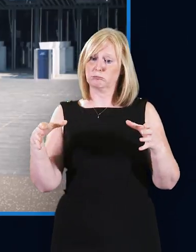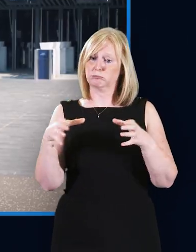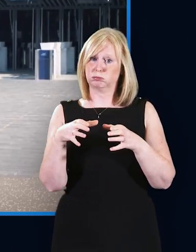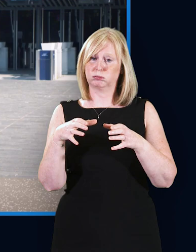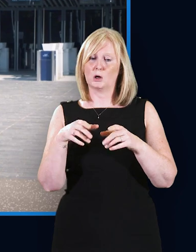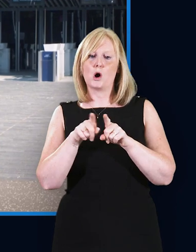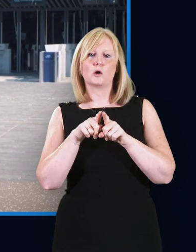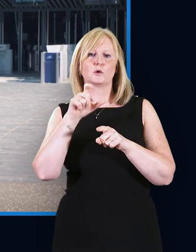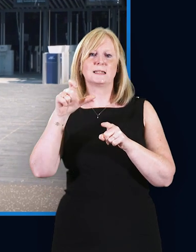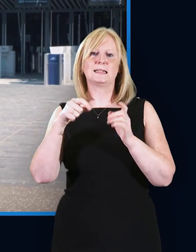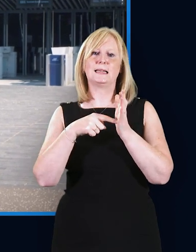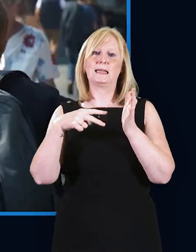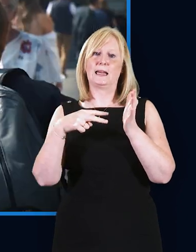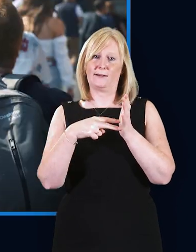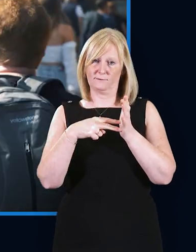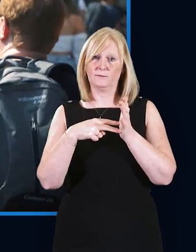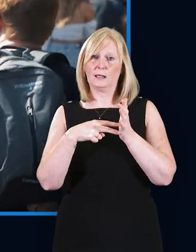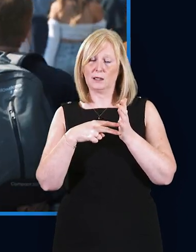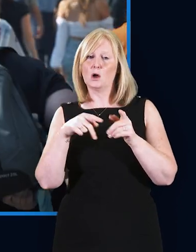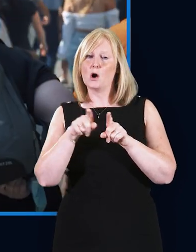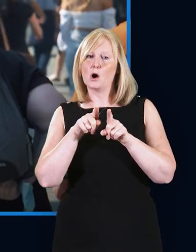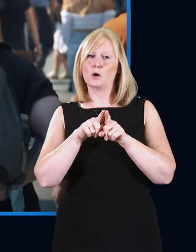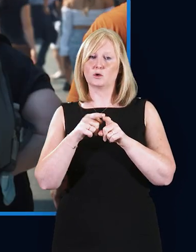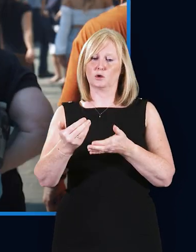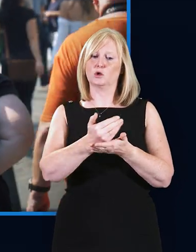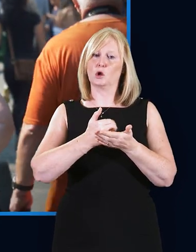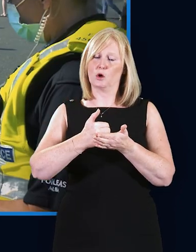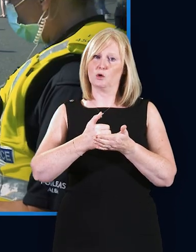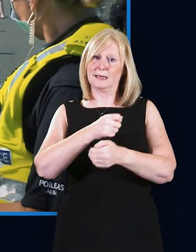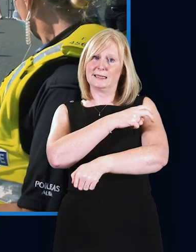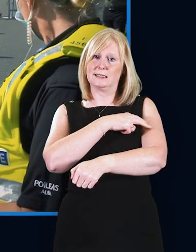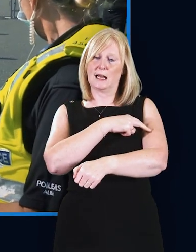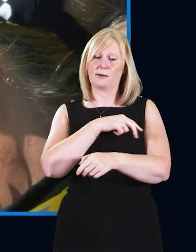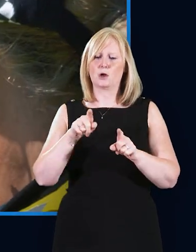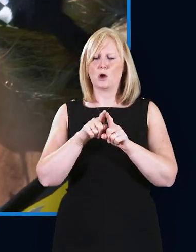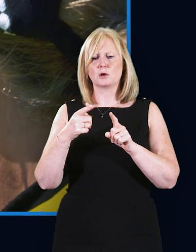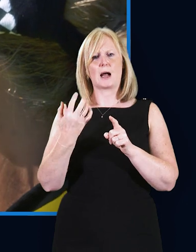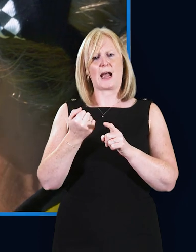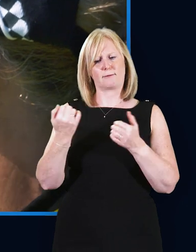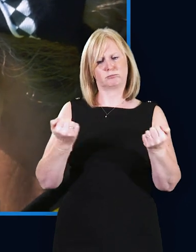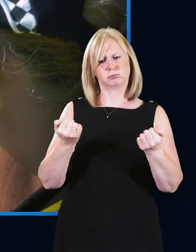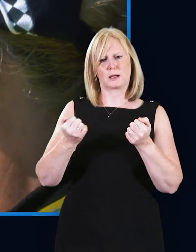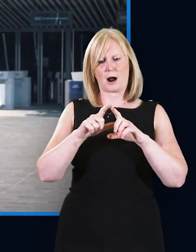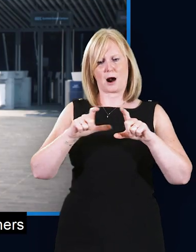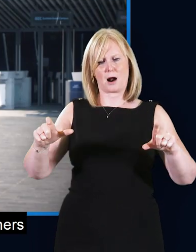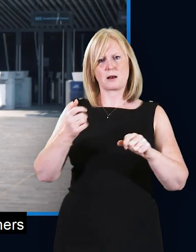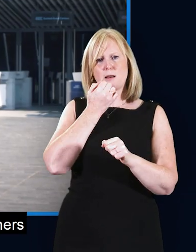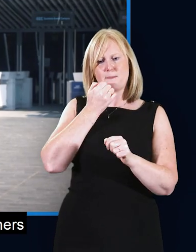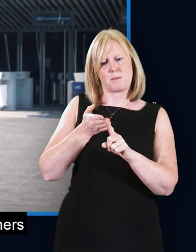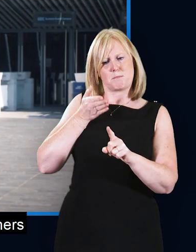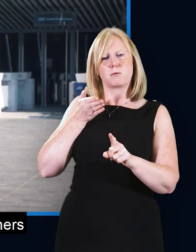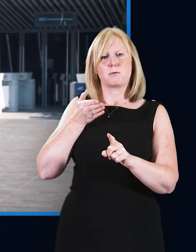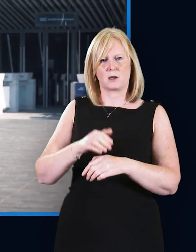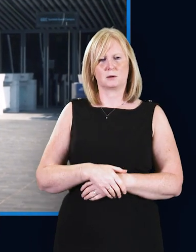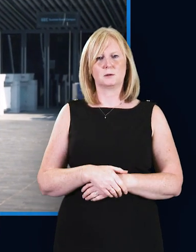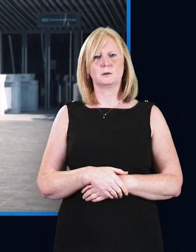CCTV operators and security staff and we also on occasion use automatic number plate recognition. Police Scotland work